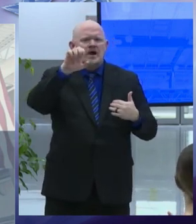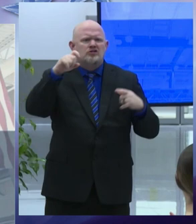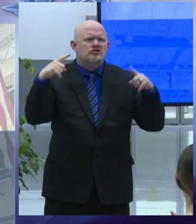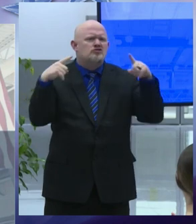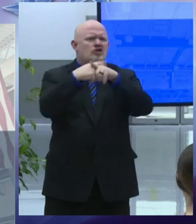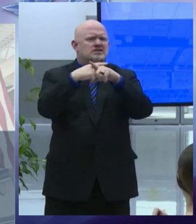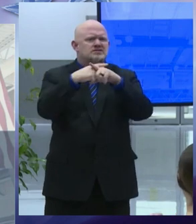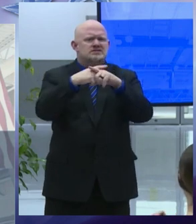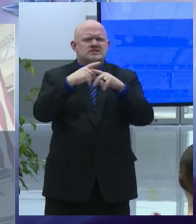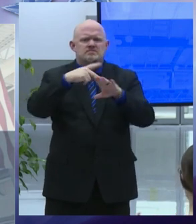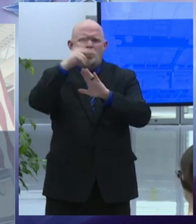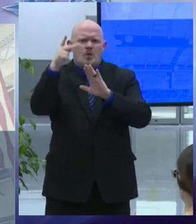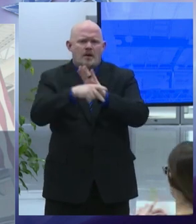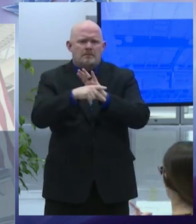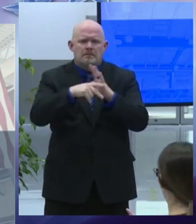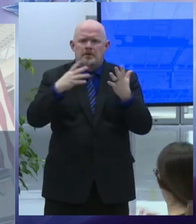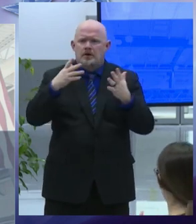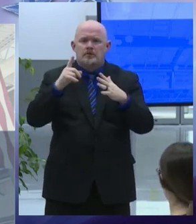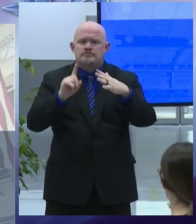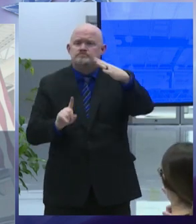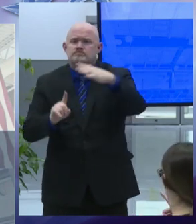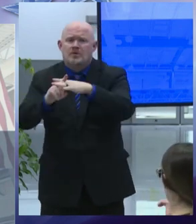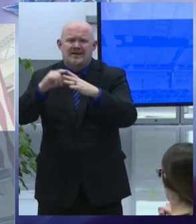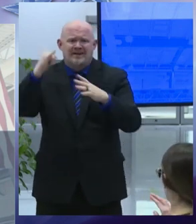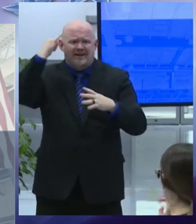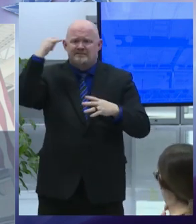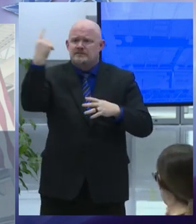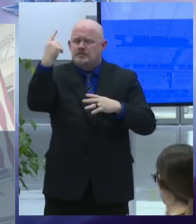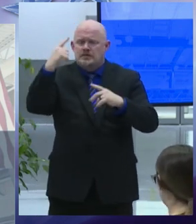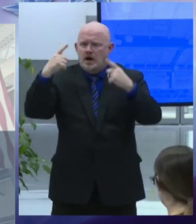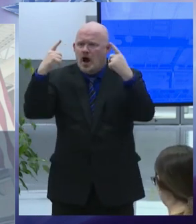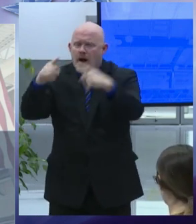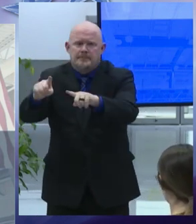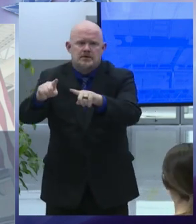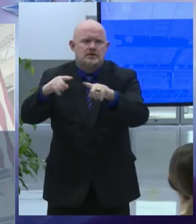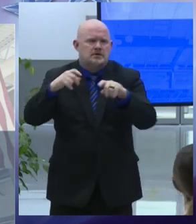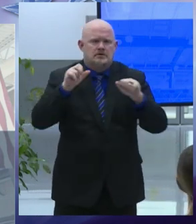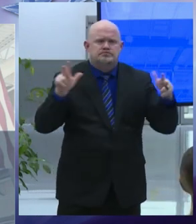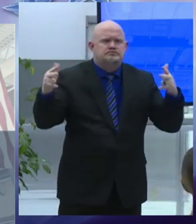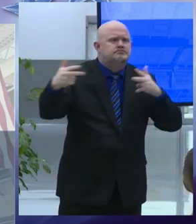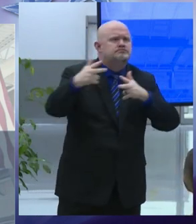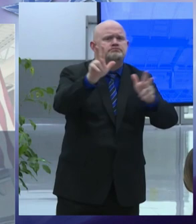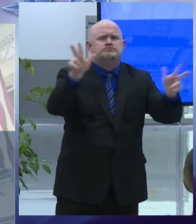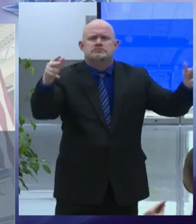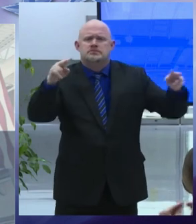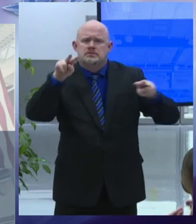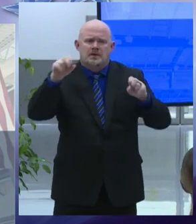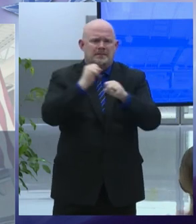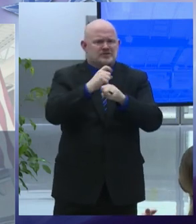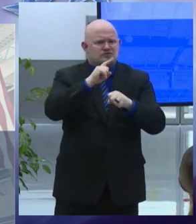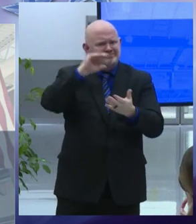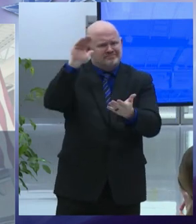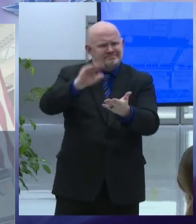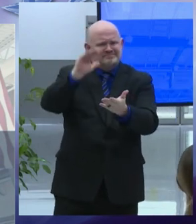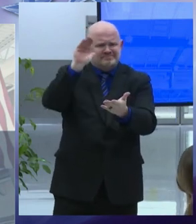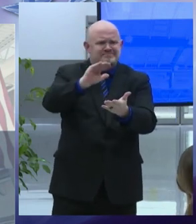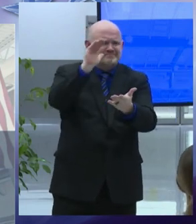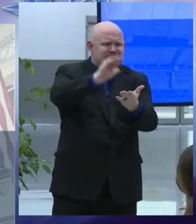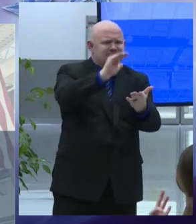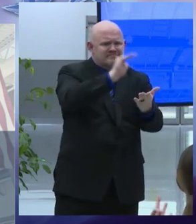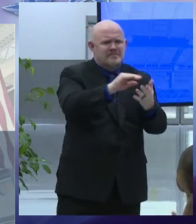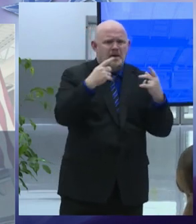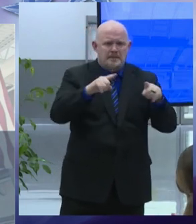crime scenes the syracuse financial empowerment center helped more than 800 families save two million dollars